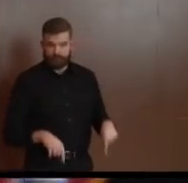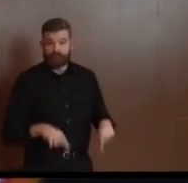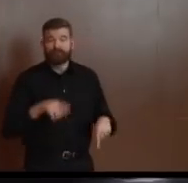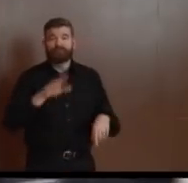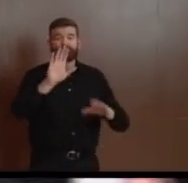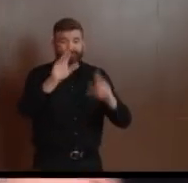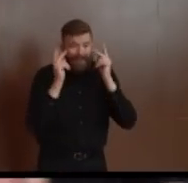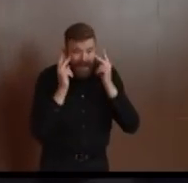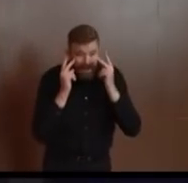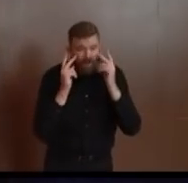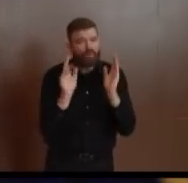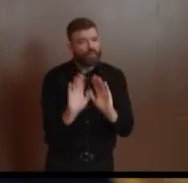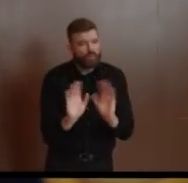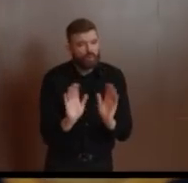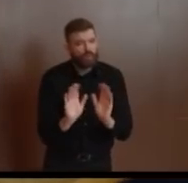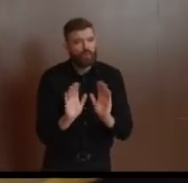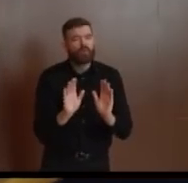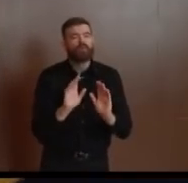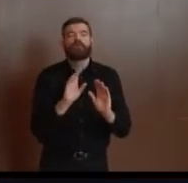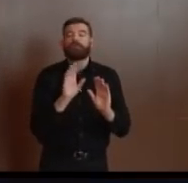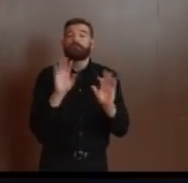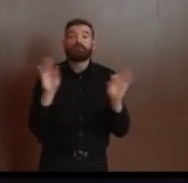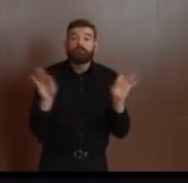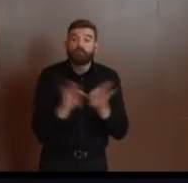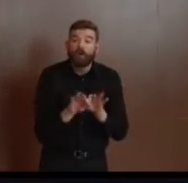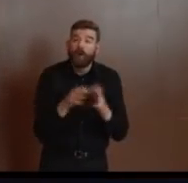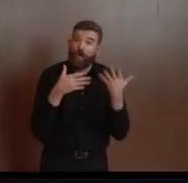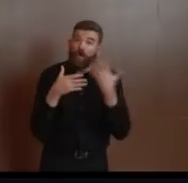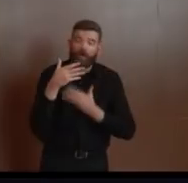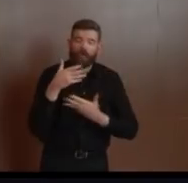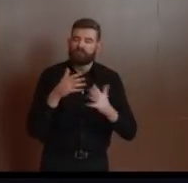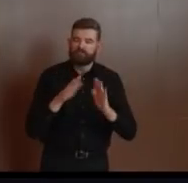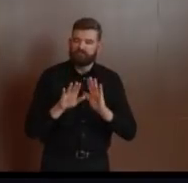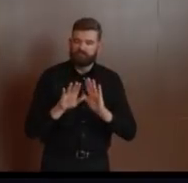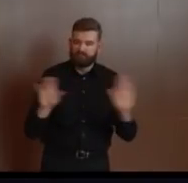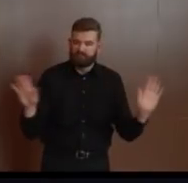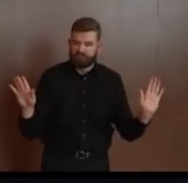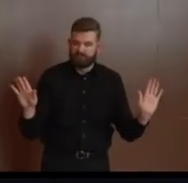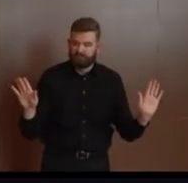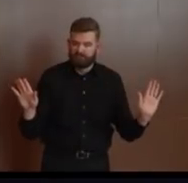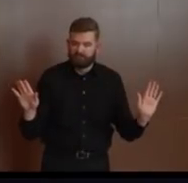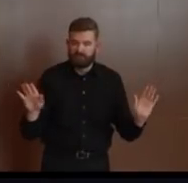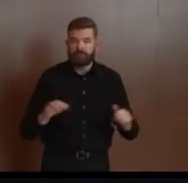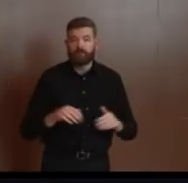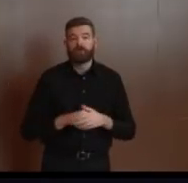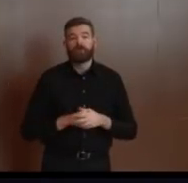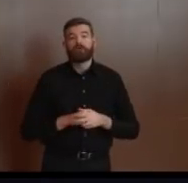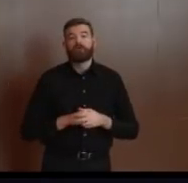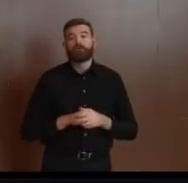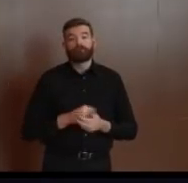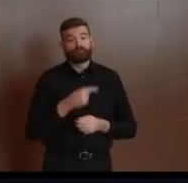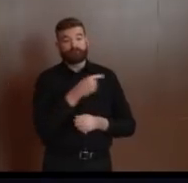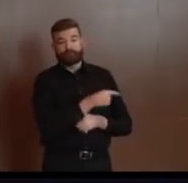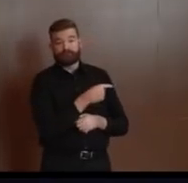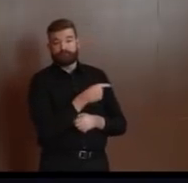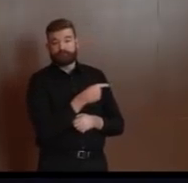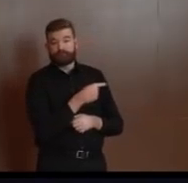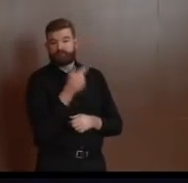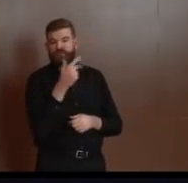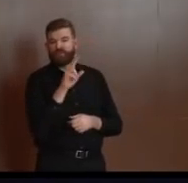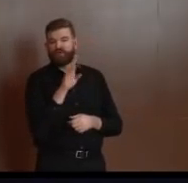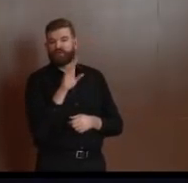that? Grebjerg, know, I said in my remarks, I wish we didn't have to talk about penalties and consequences and that people would take the personal